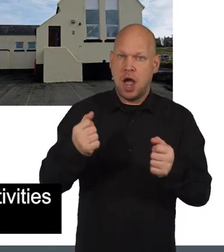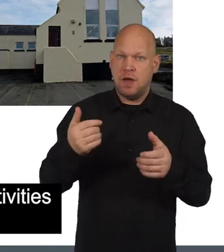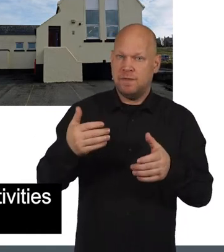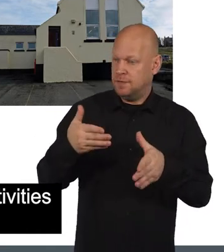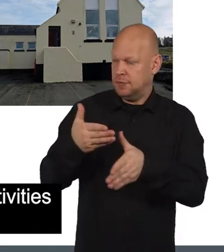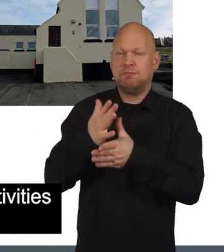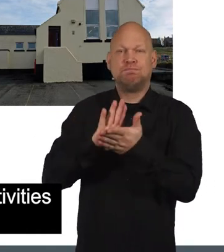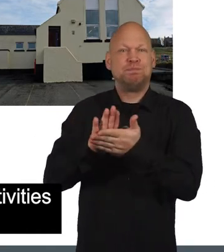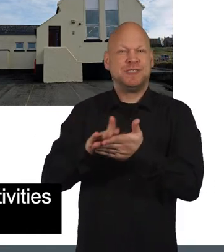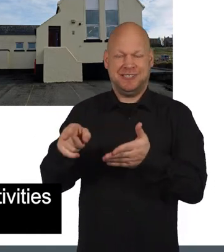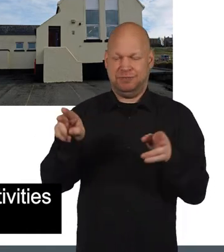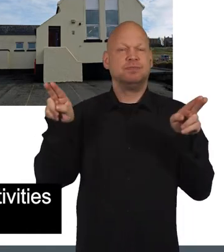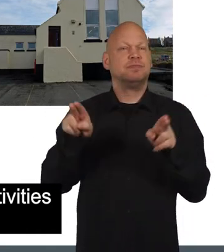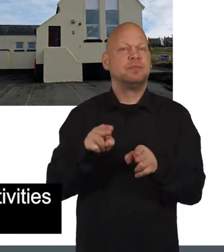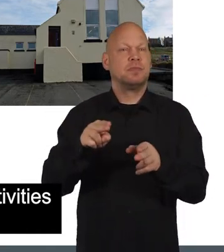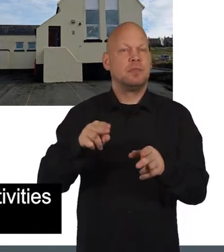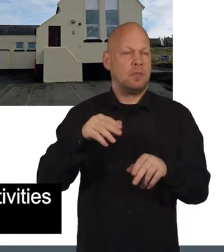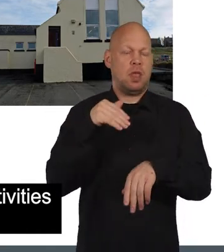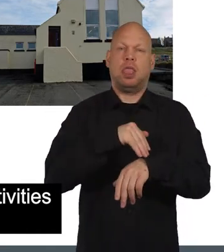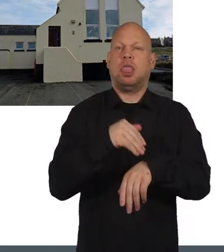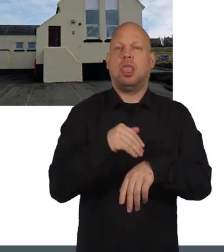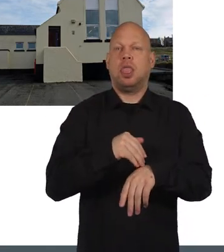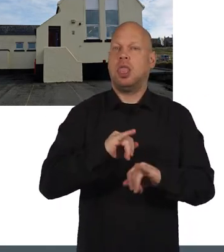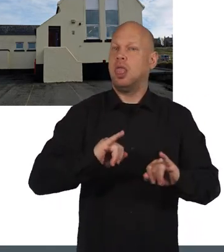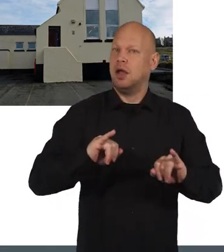can reduce anti-social behaviour.